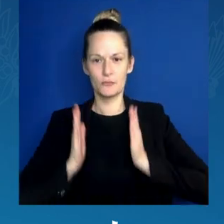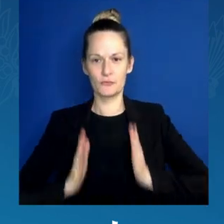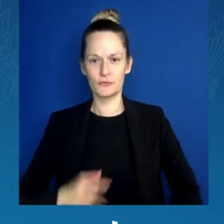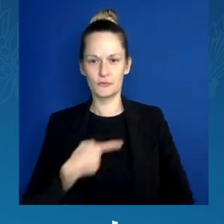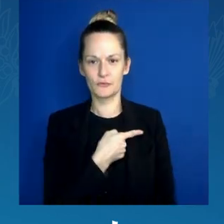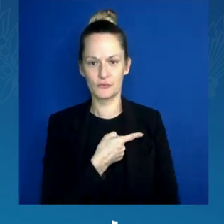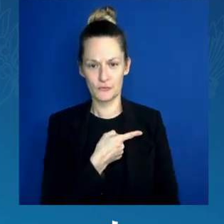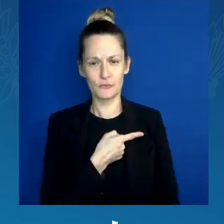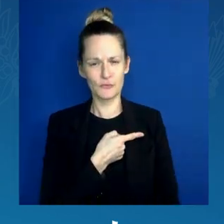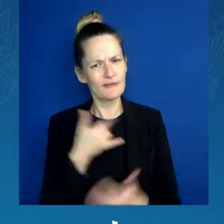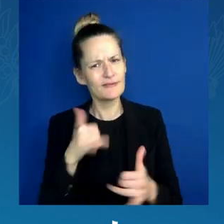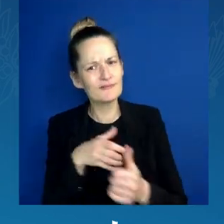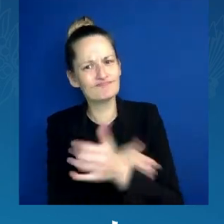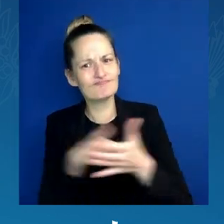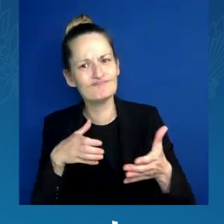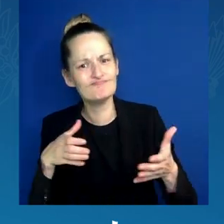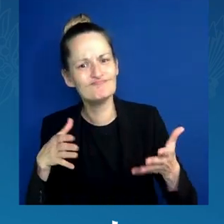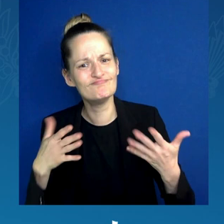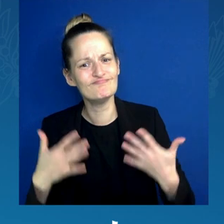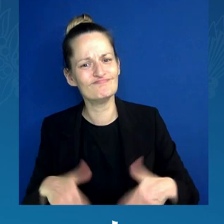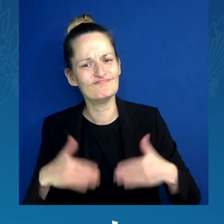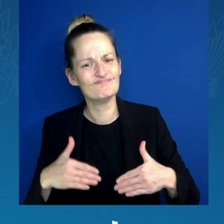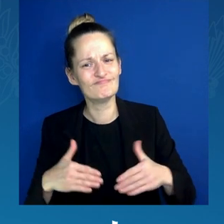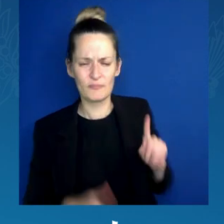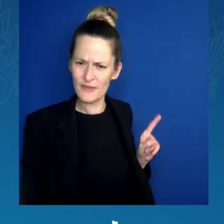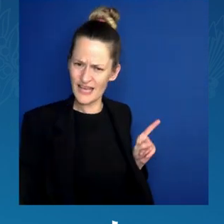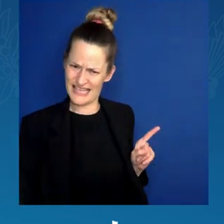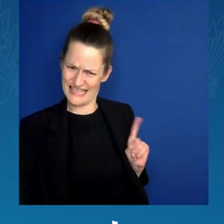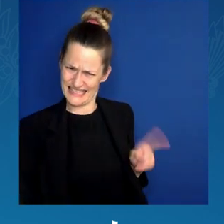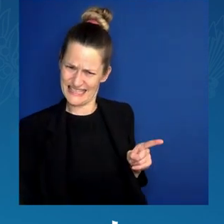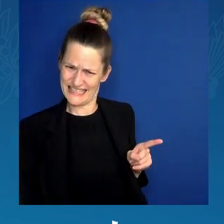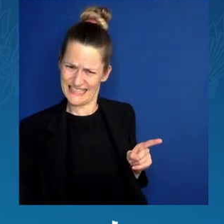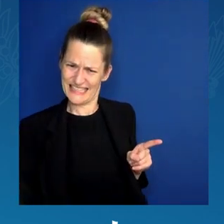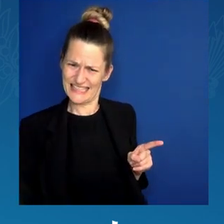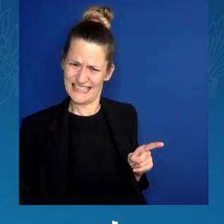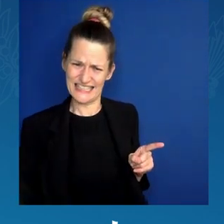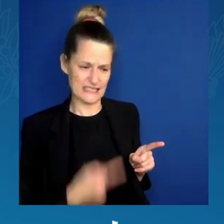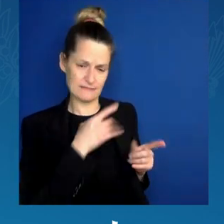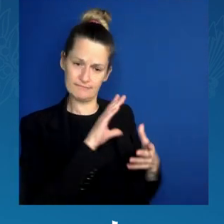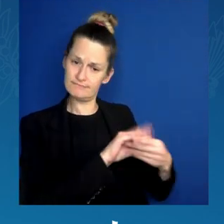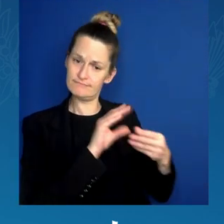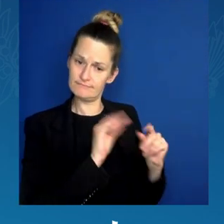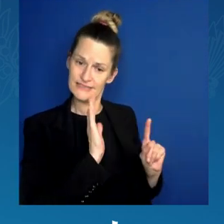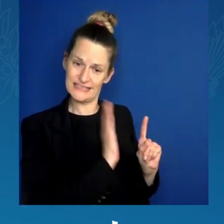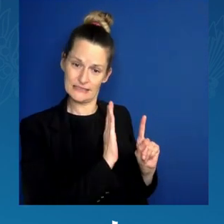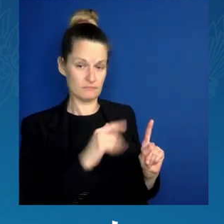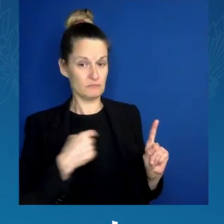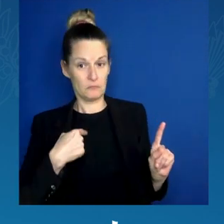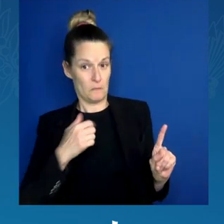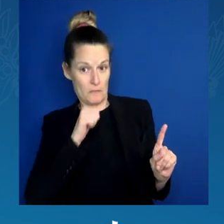Because as he put it in his words, he said basically in this moment, quote, people